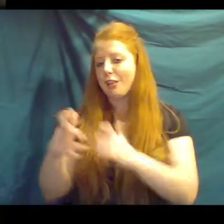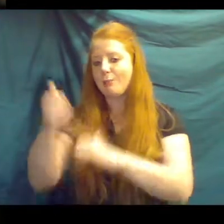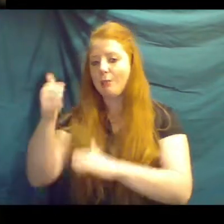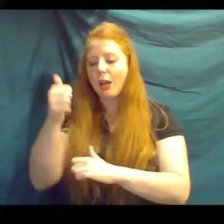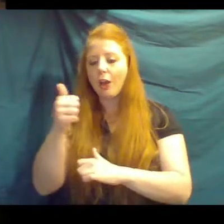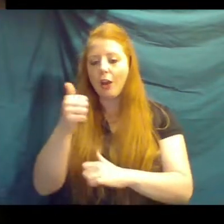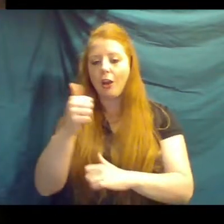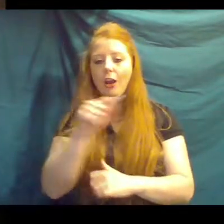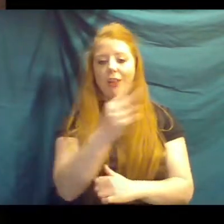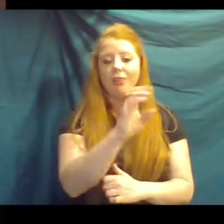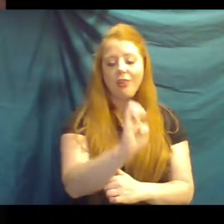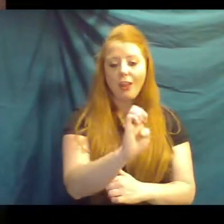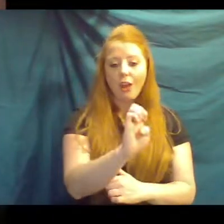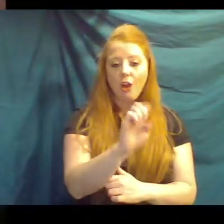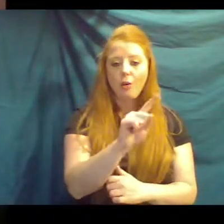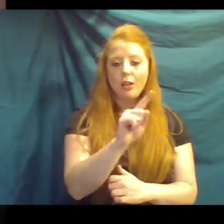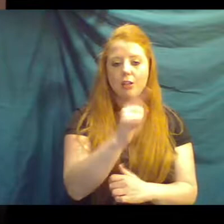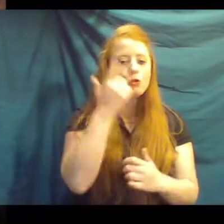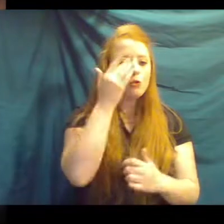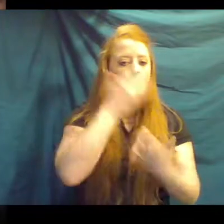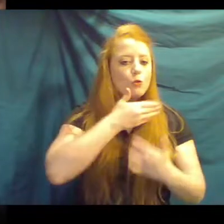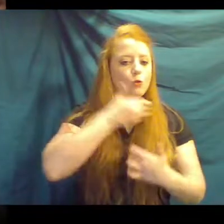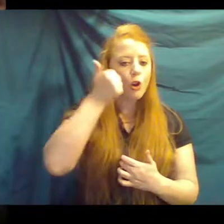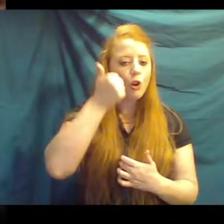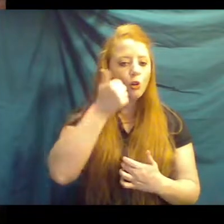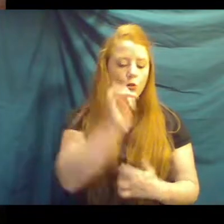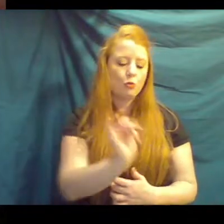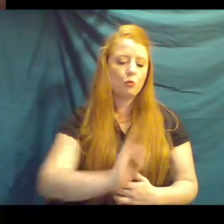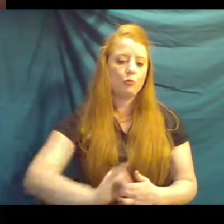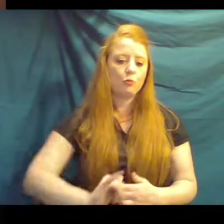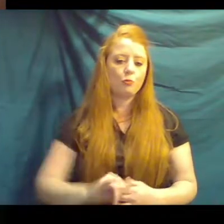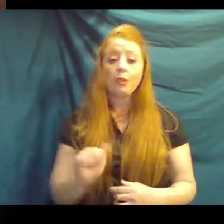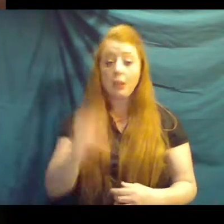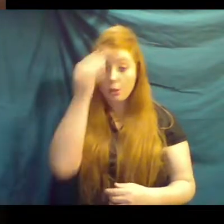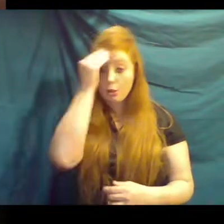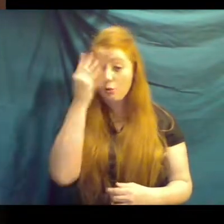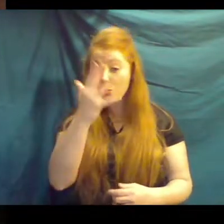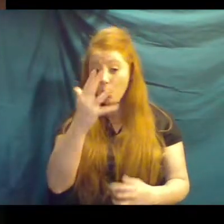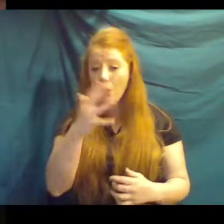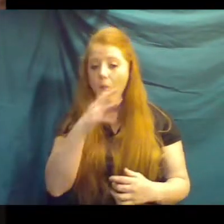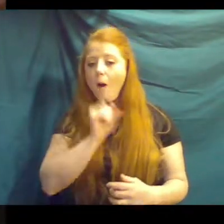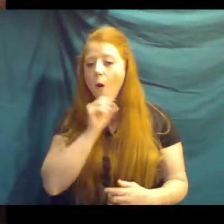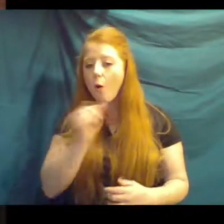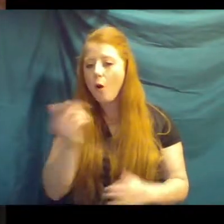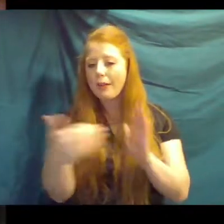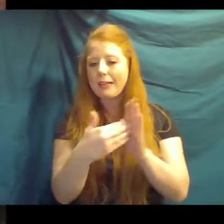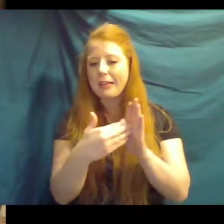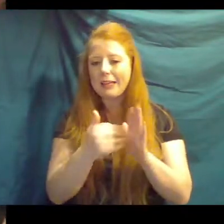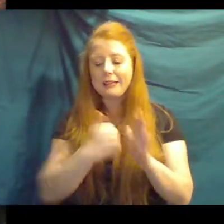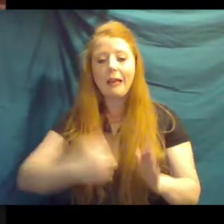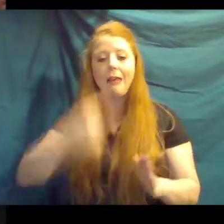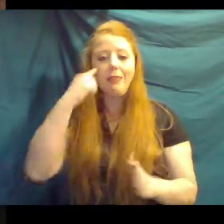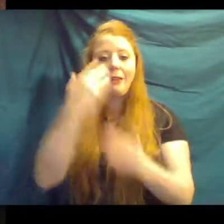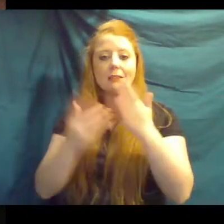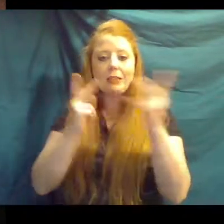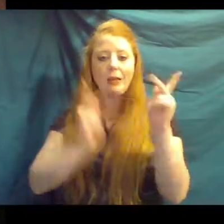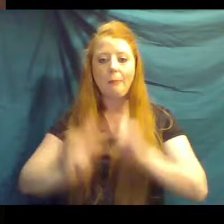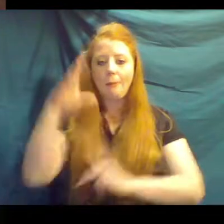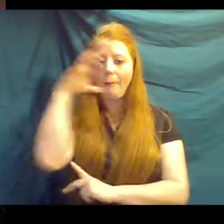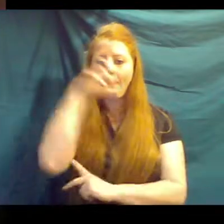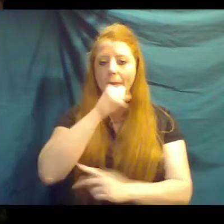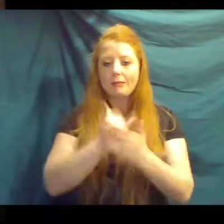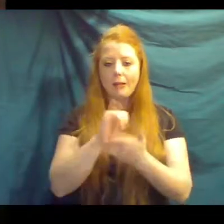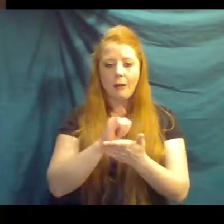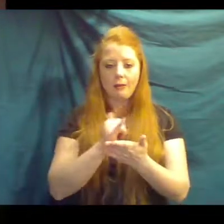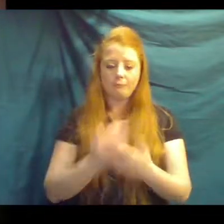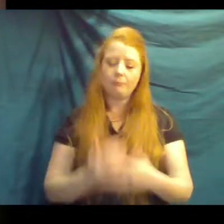darker in colors compared to Fen. Can you tell everybody how old they are again? I think some people missed the beginning